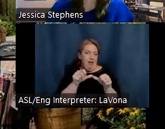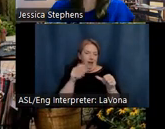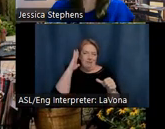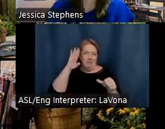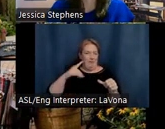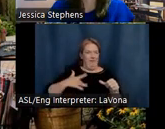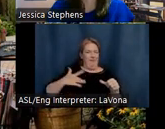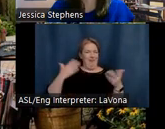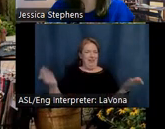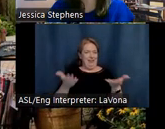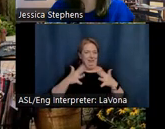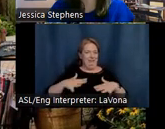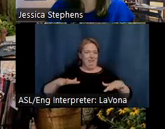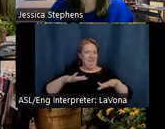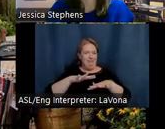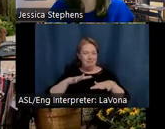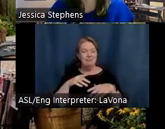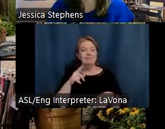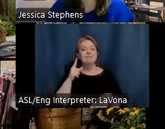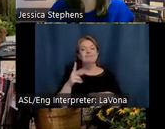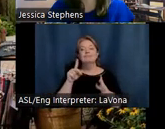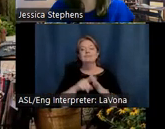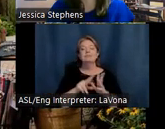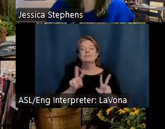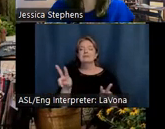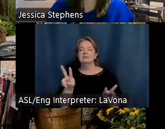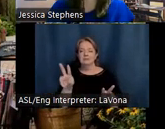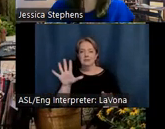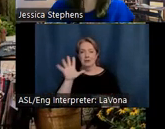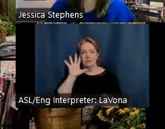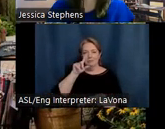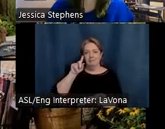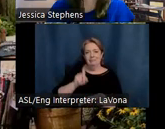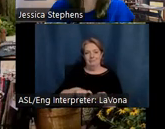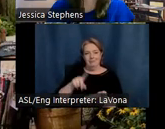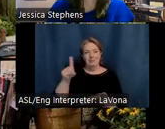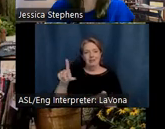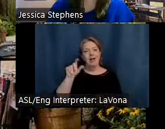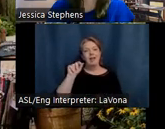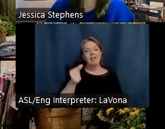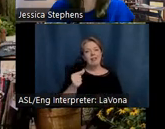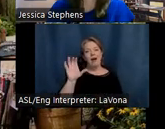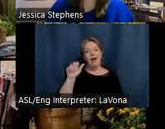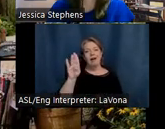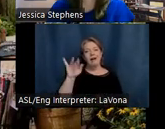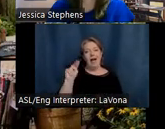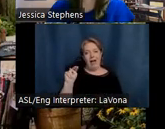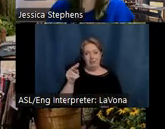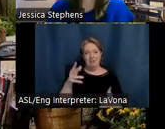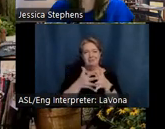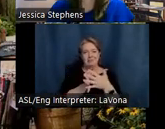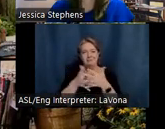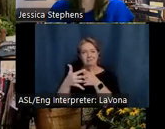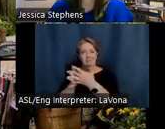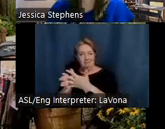If you start looking, you will soon see the simple log cabin architecture that is a long-standing hallmark of this